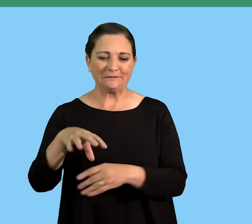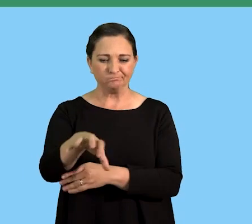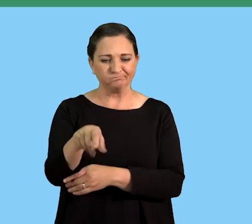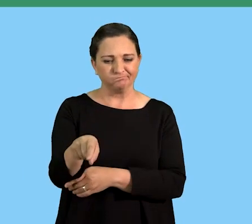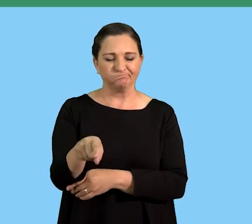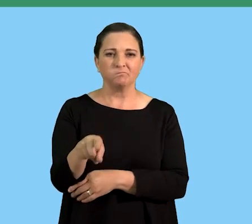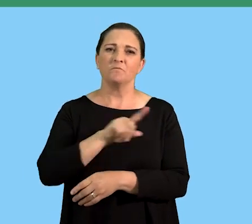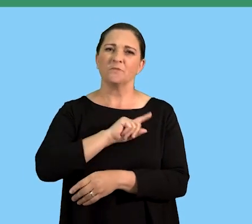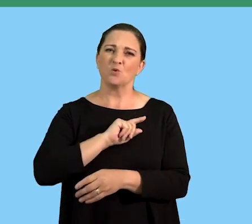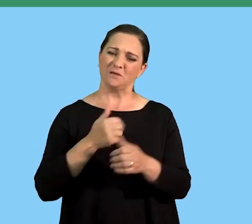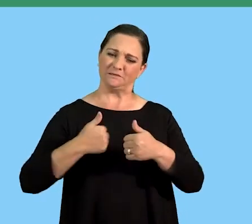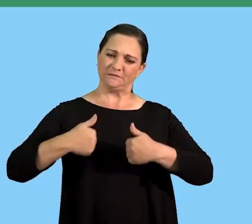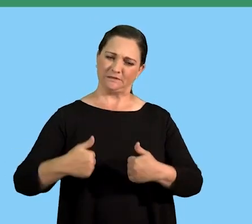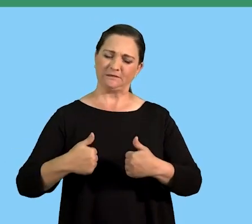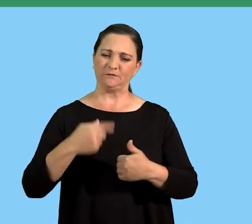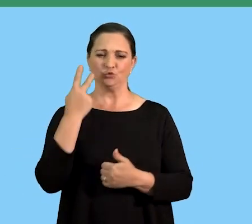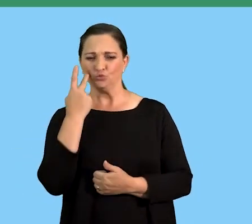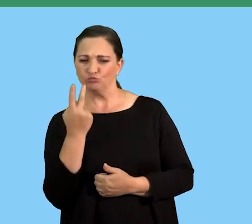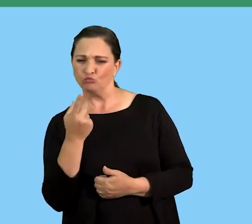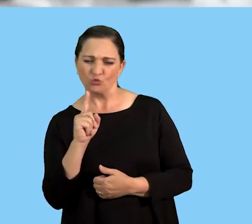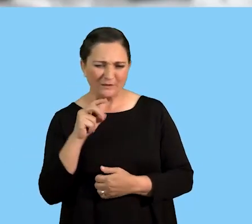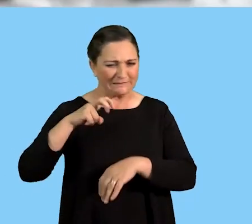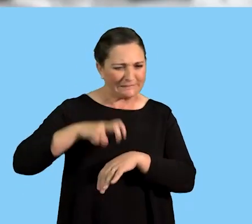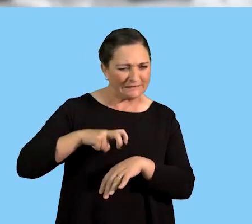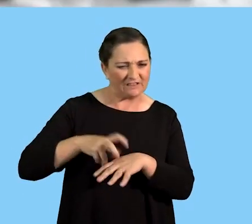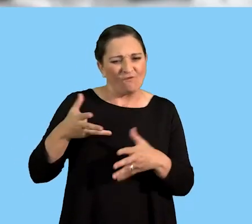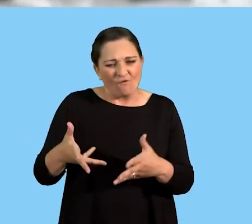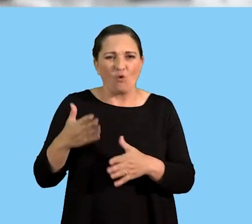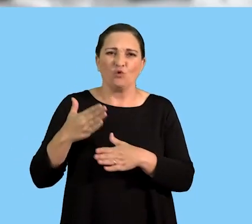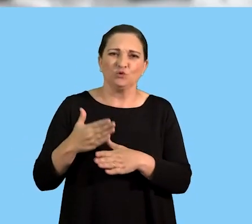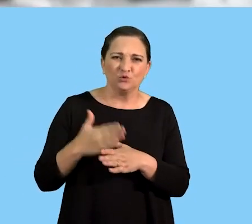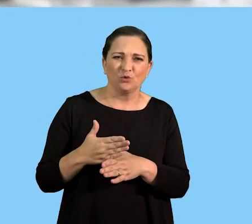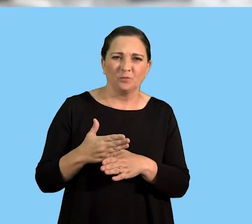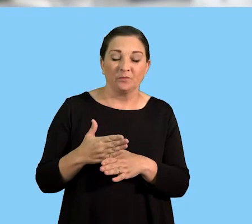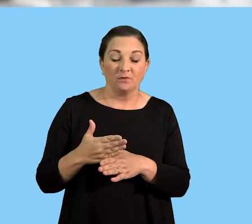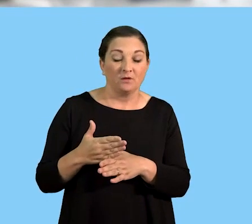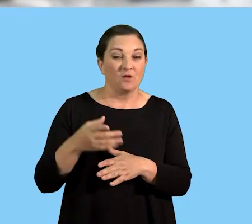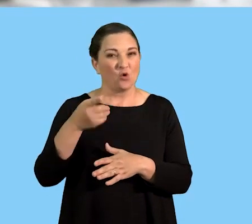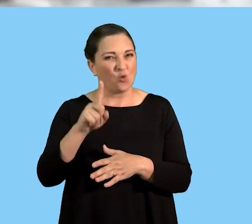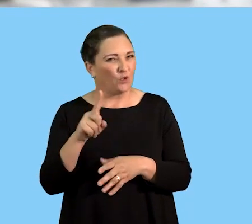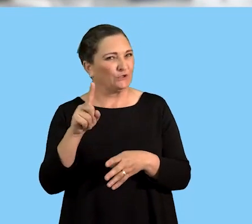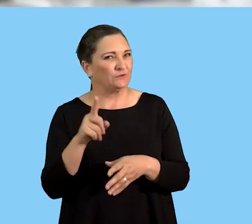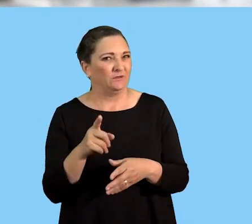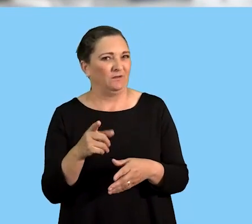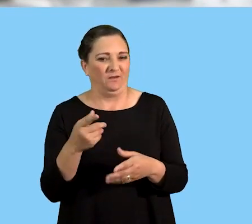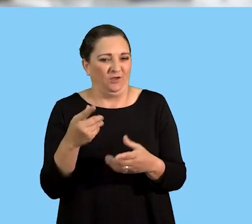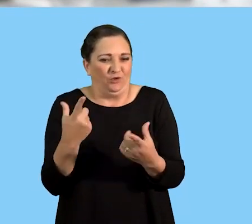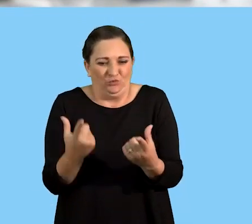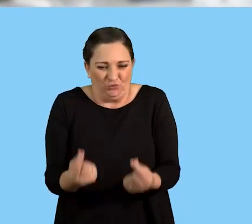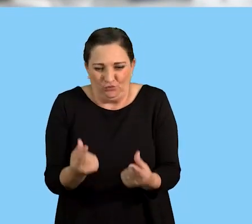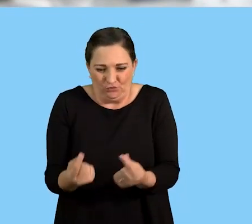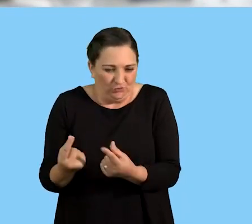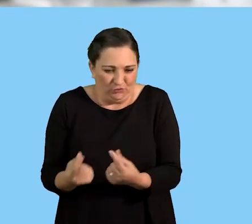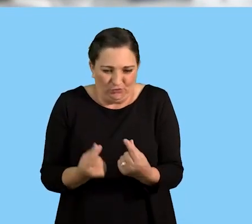resource manager must sit down and analyze to say what exactly is required in this job? What is it that the